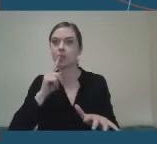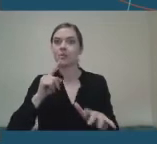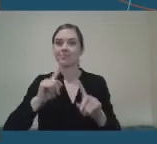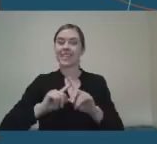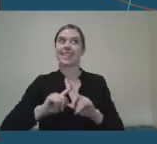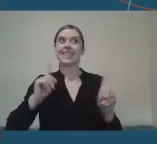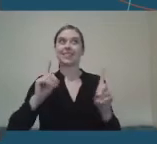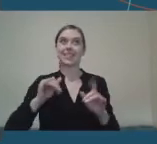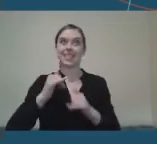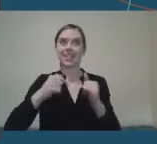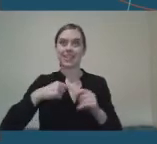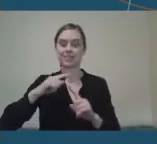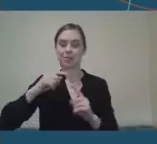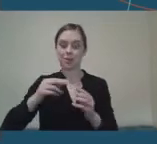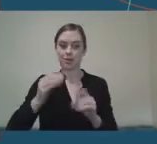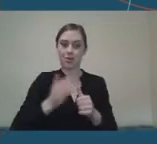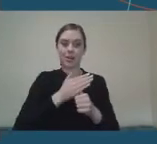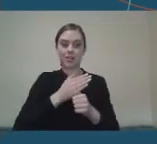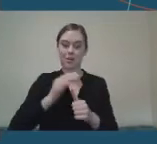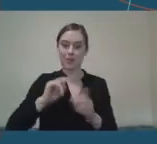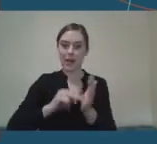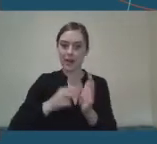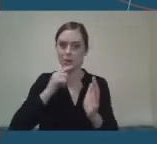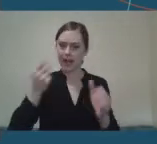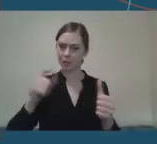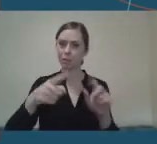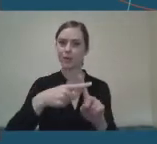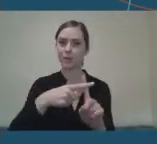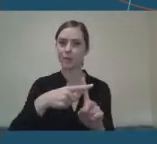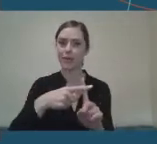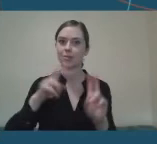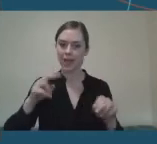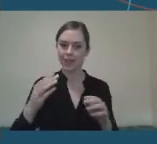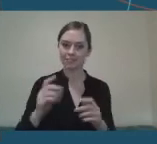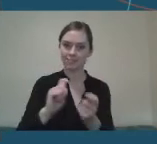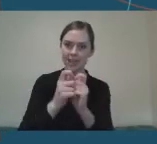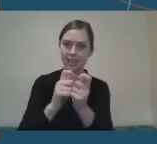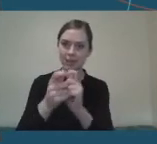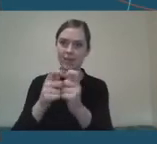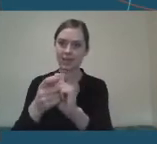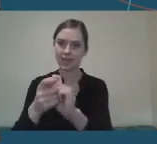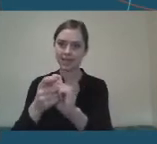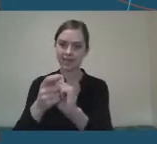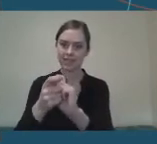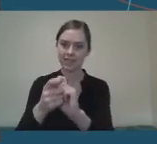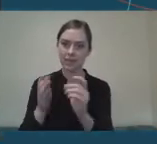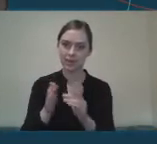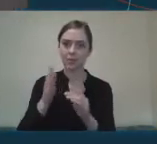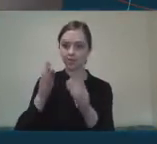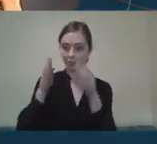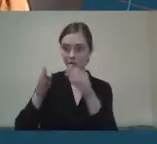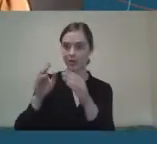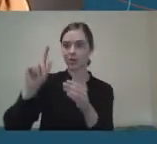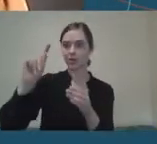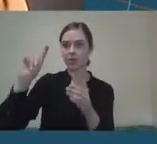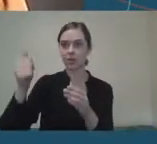positives to come out of it too as we go through the year and continually adapt and in gear towards next year again. Well, we